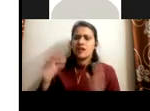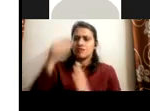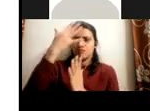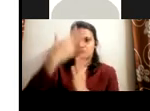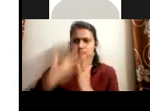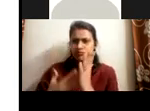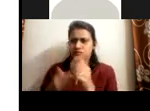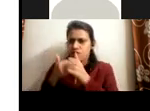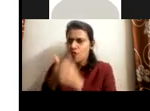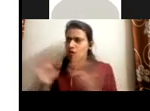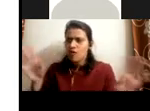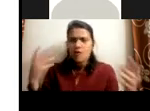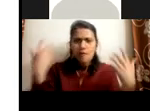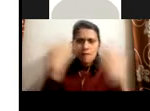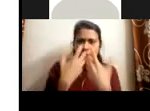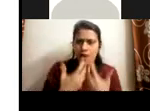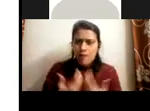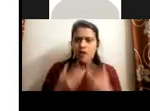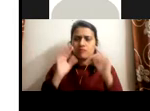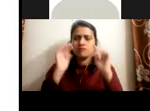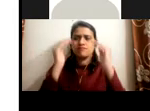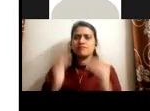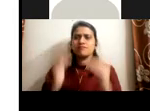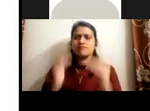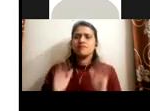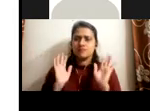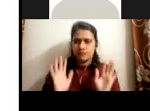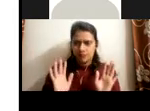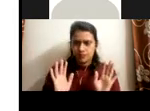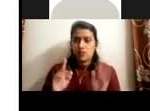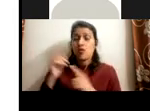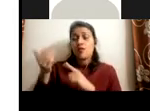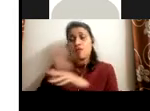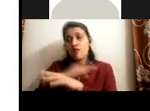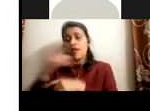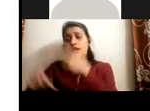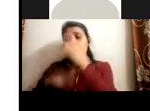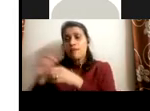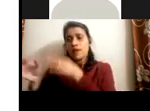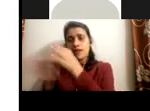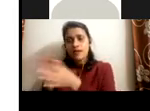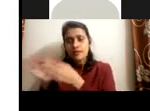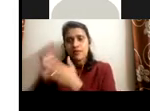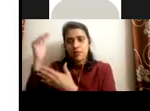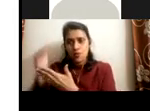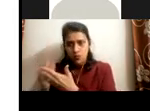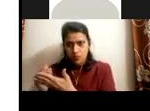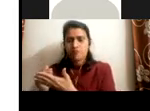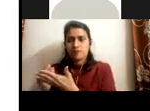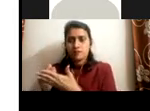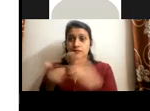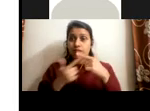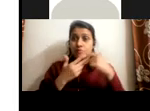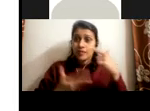that's, that's how, that's how the, I, we convinced the employer, um, the, the, for the training, uh, uh, training,